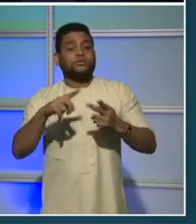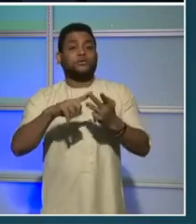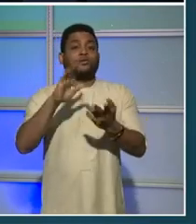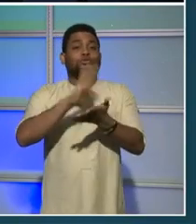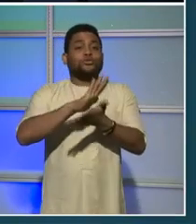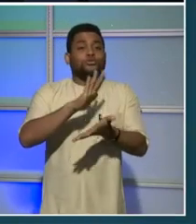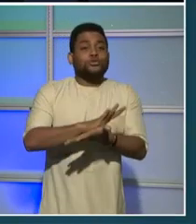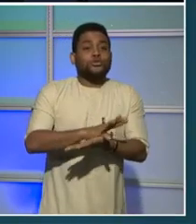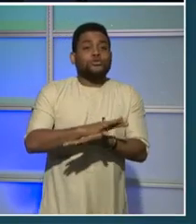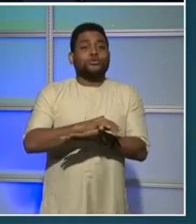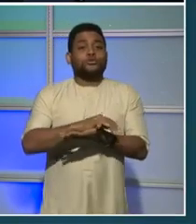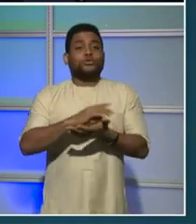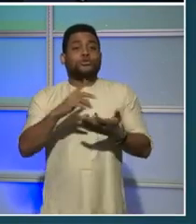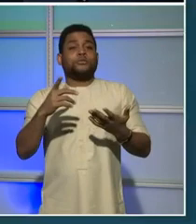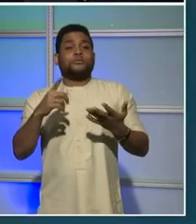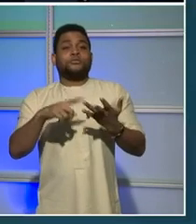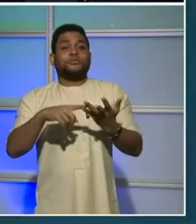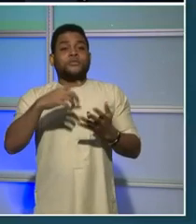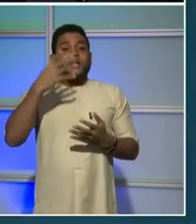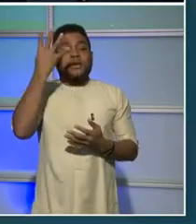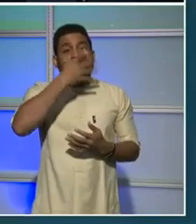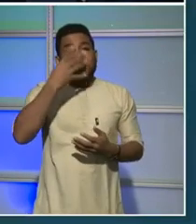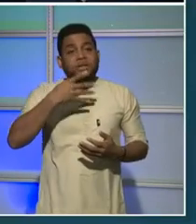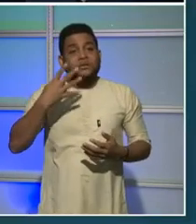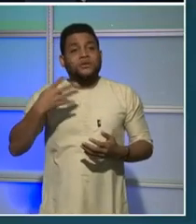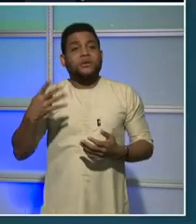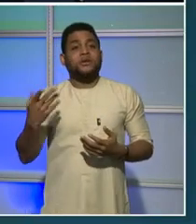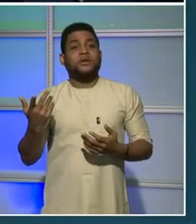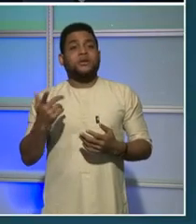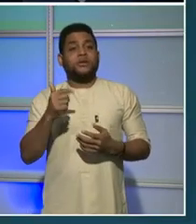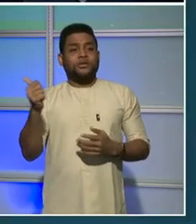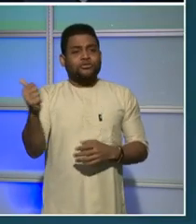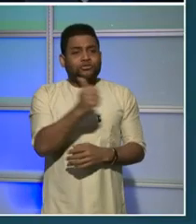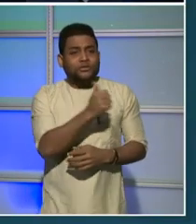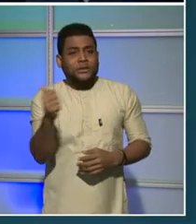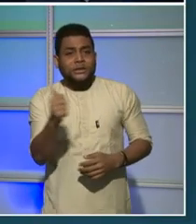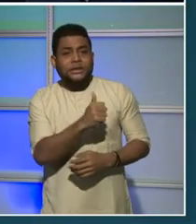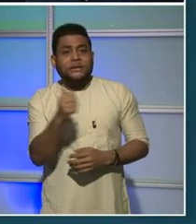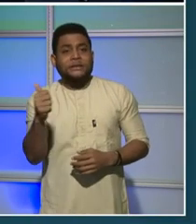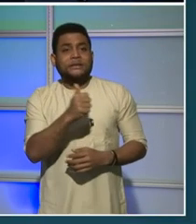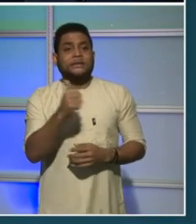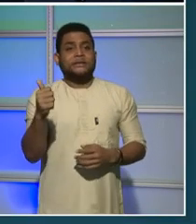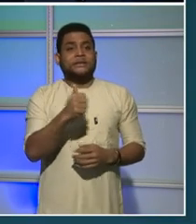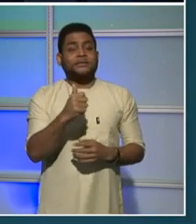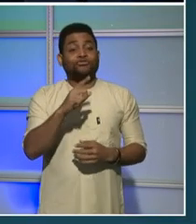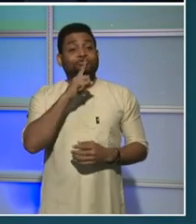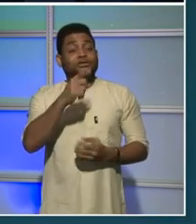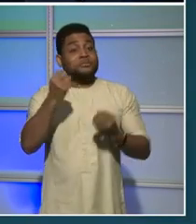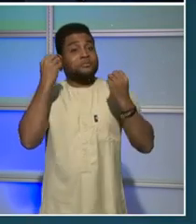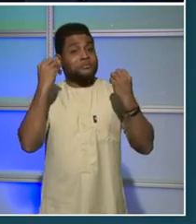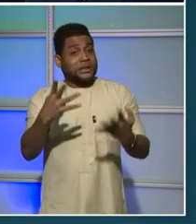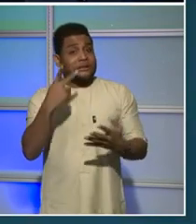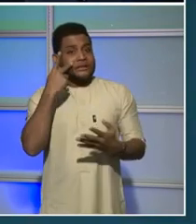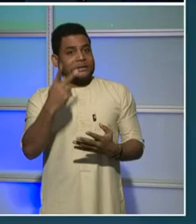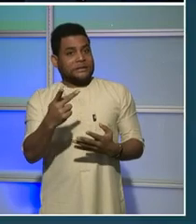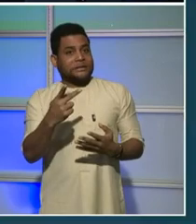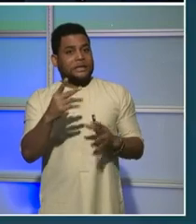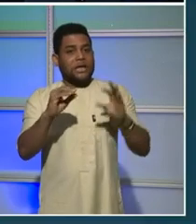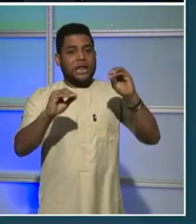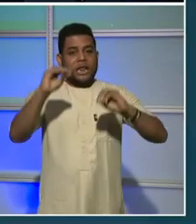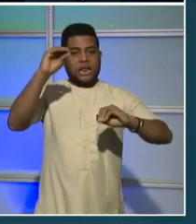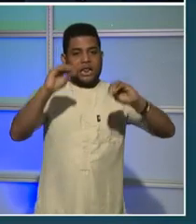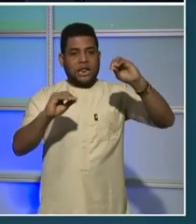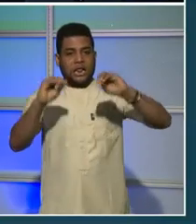immigration. We're seeing transportation, equity, so many great results coming in. So really it runs the gambit of